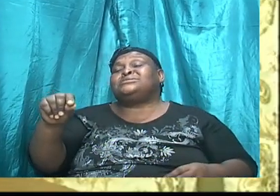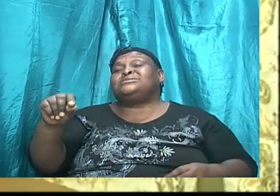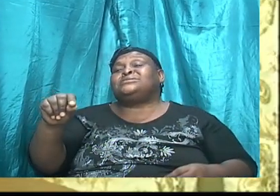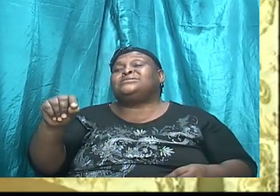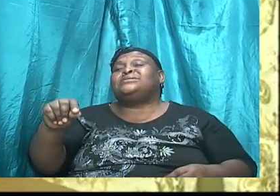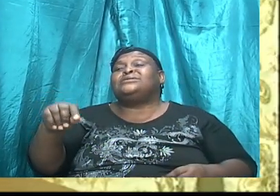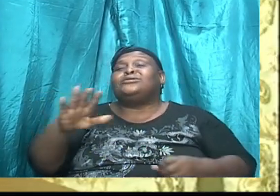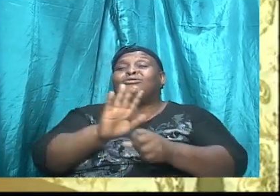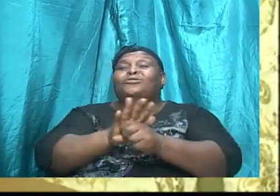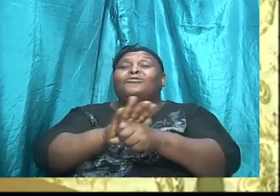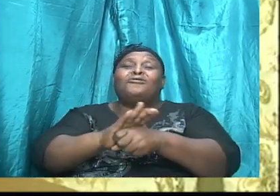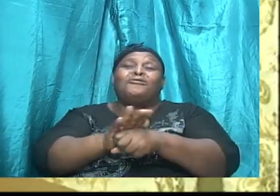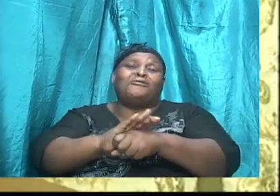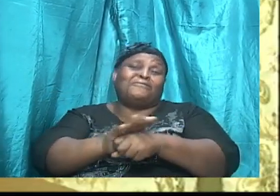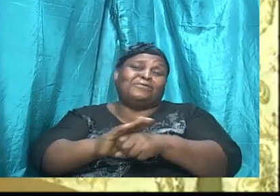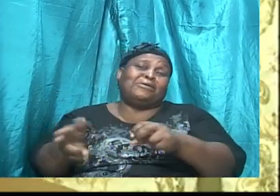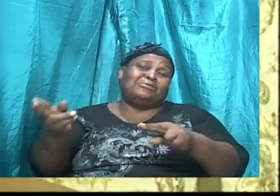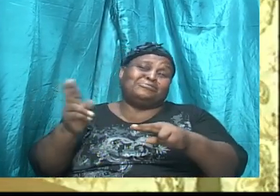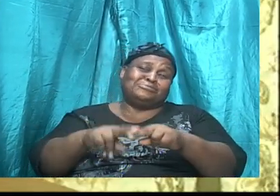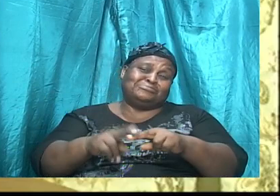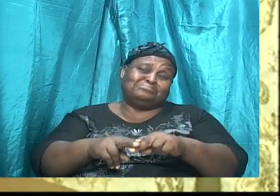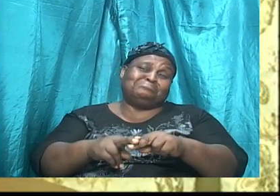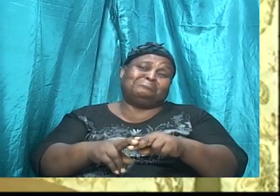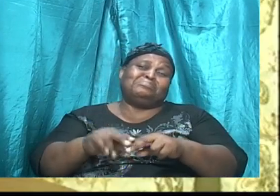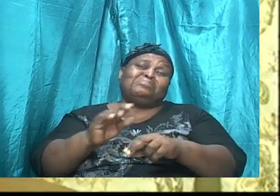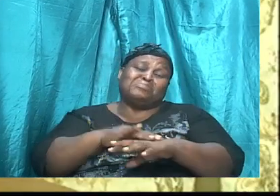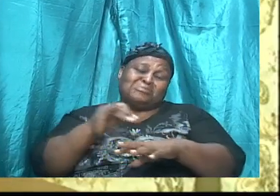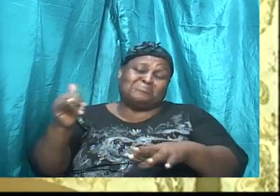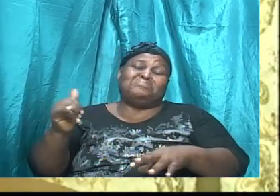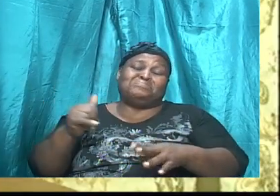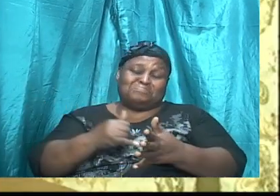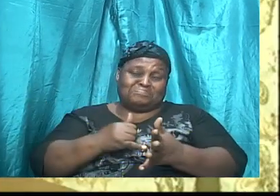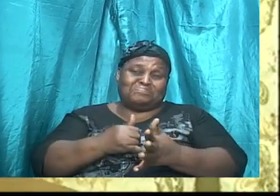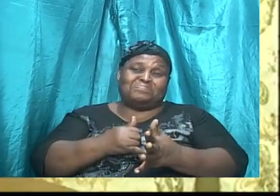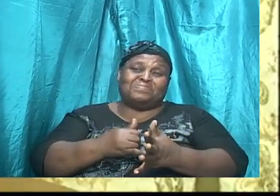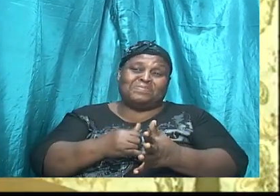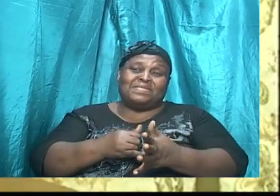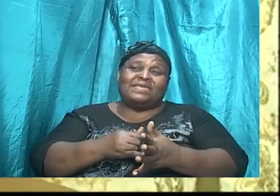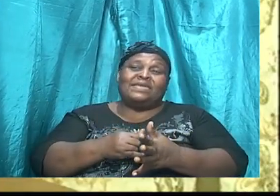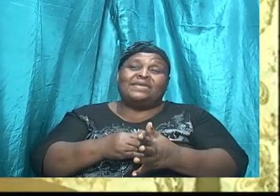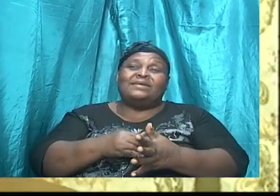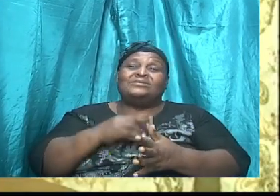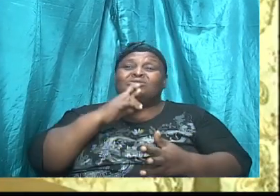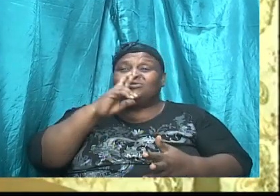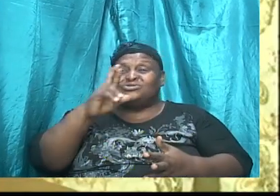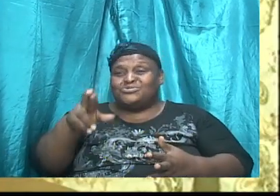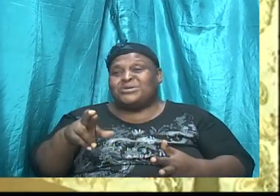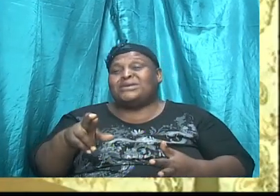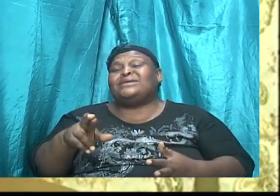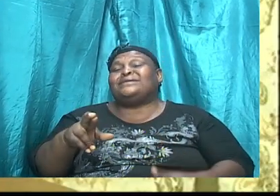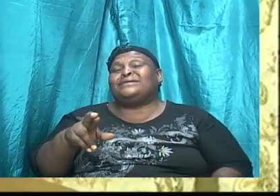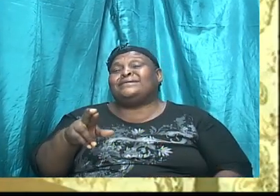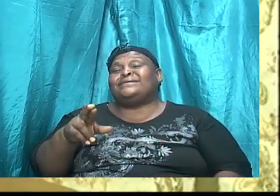the COVID edition, we call it, and, you know, it is really, it was really